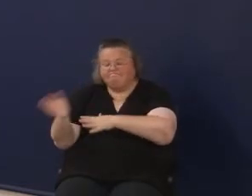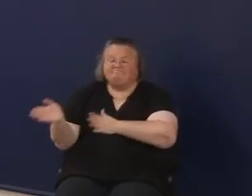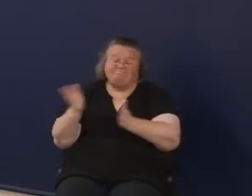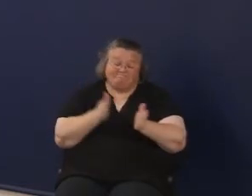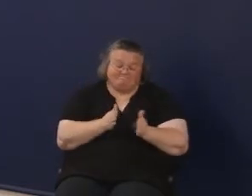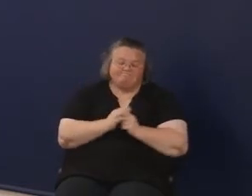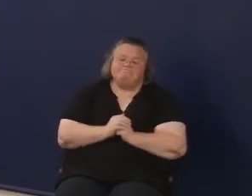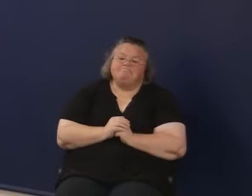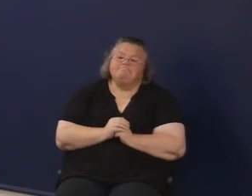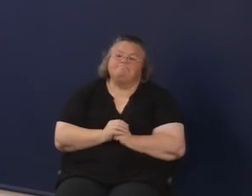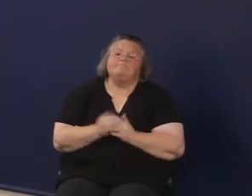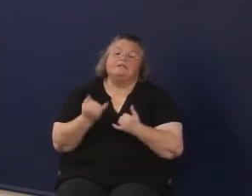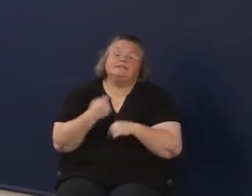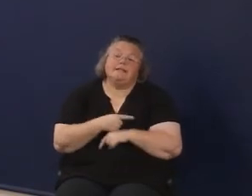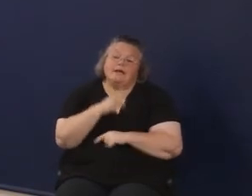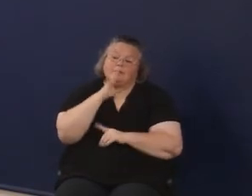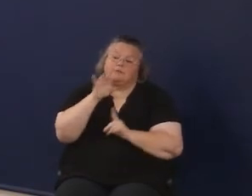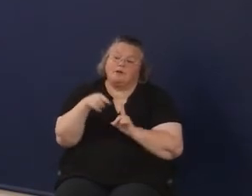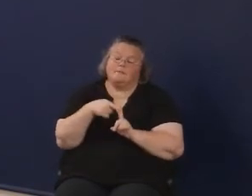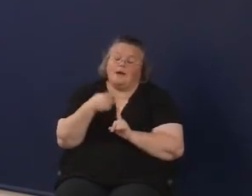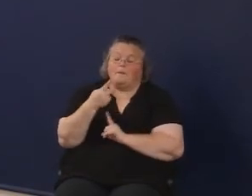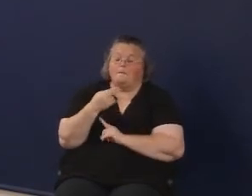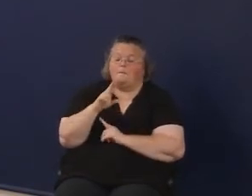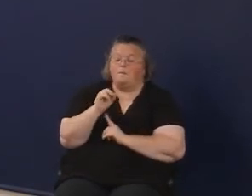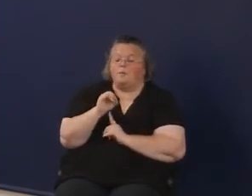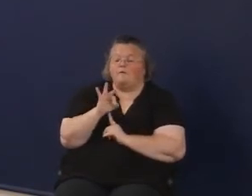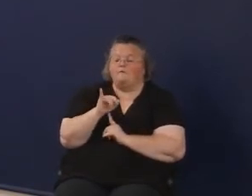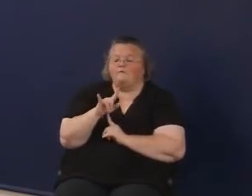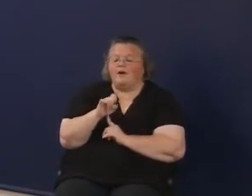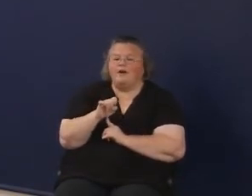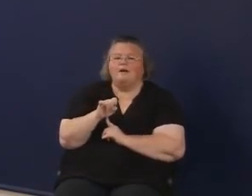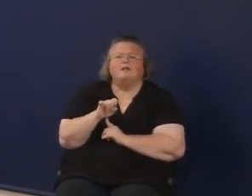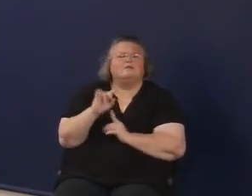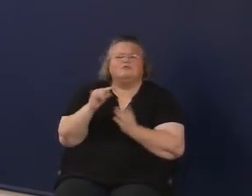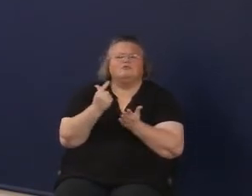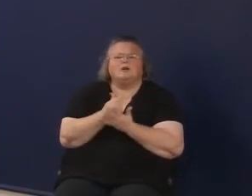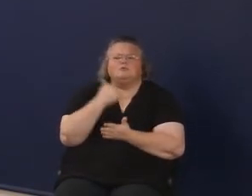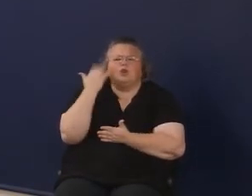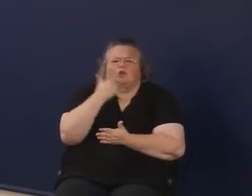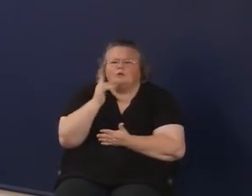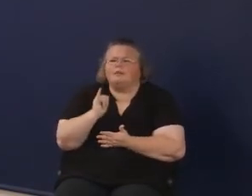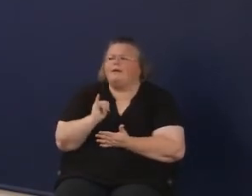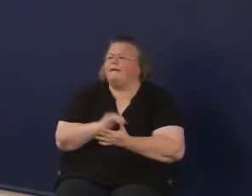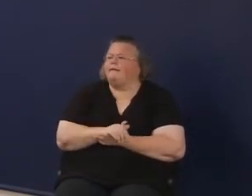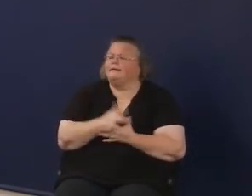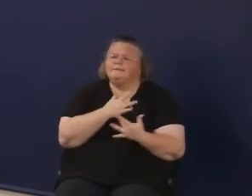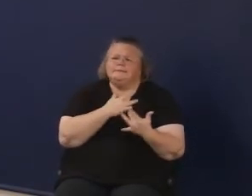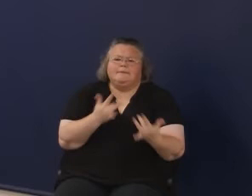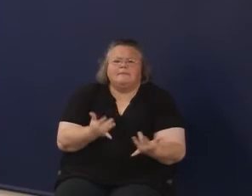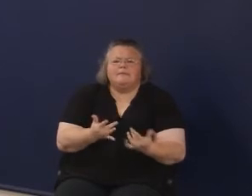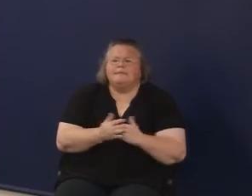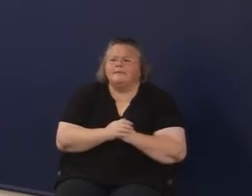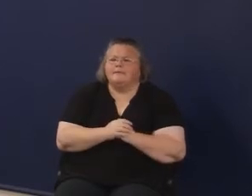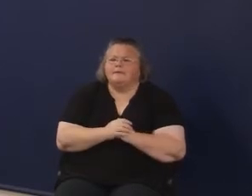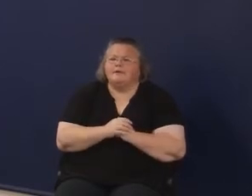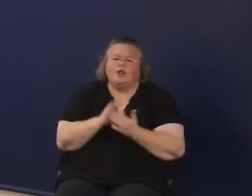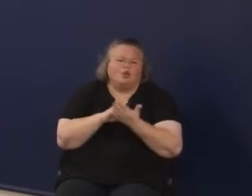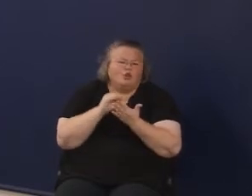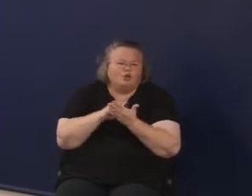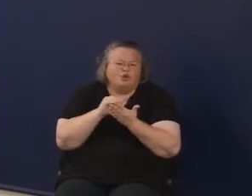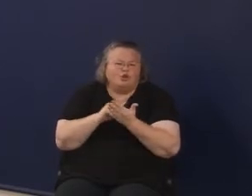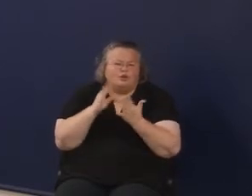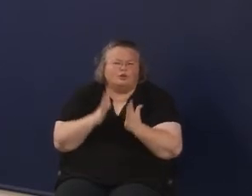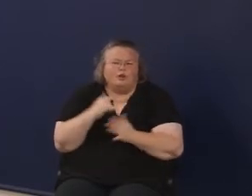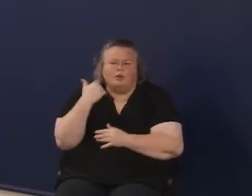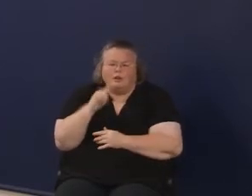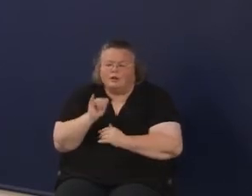today, we talk a little bit about profiles or portraits of a graduate, portrait of an ardor. It gets called different things.